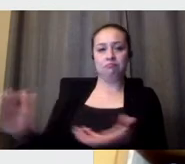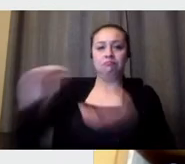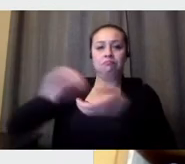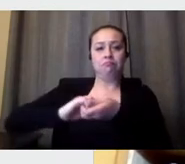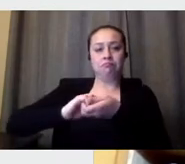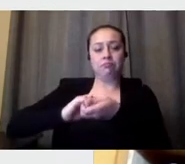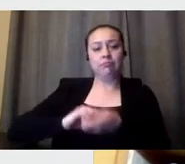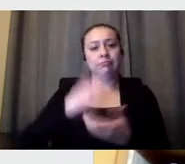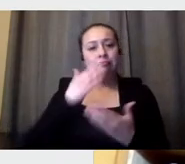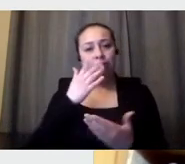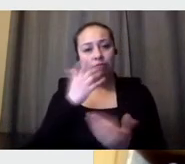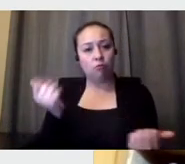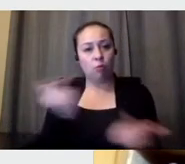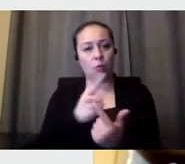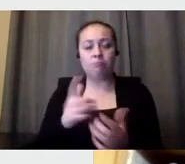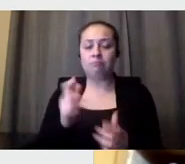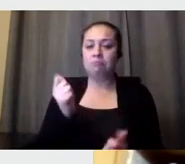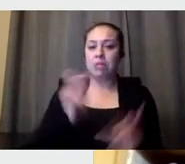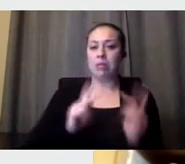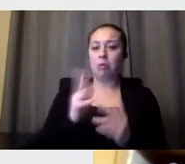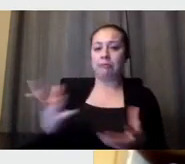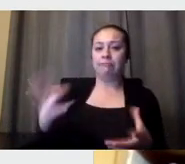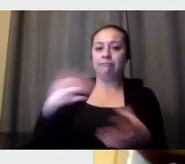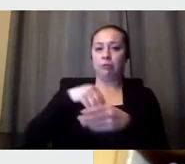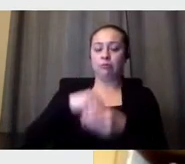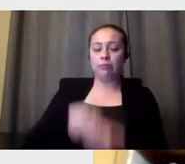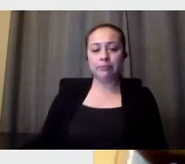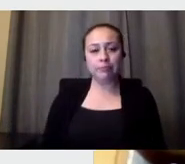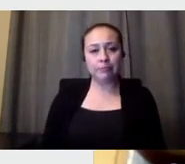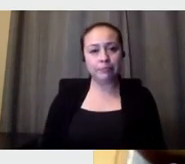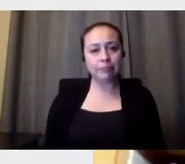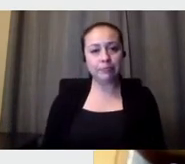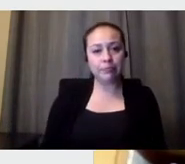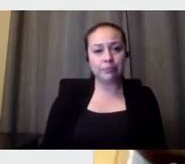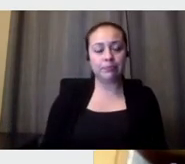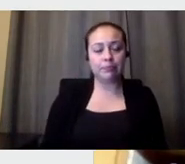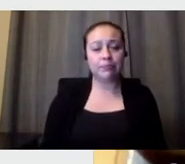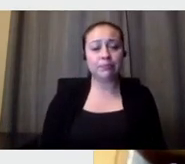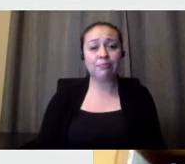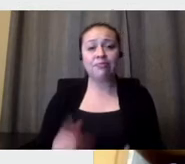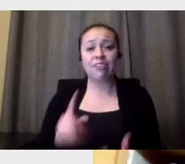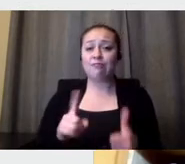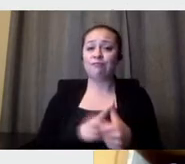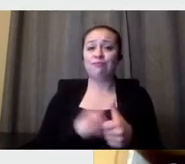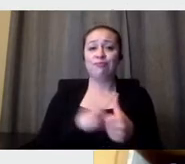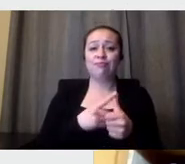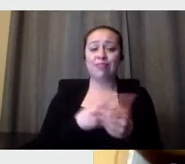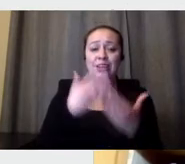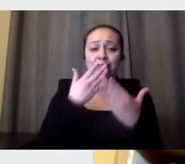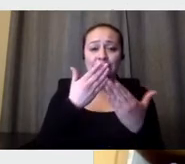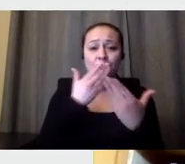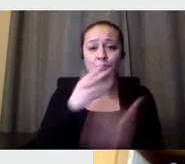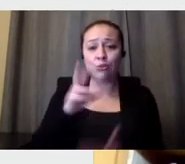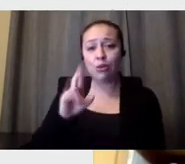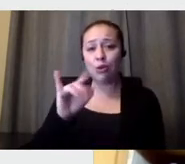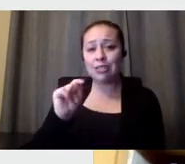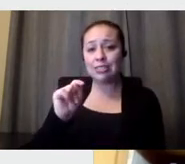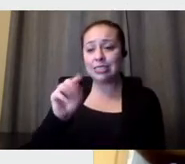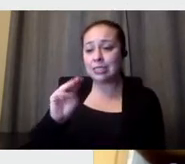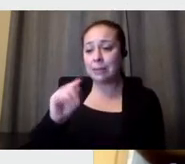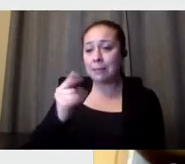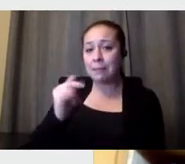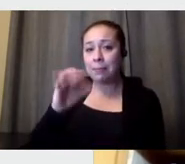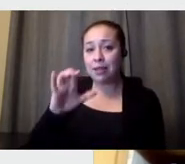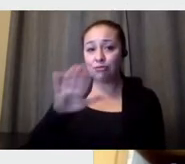Bailey Brand Consulting. I'd like to begin by offering my gratitude to RIT's Magic Center